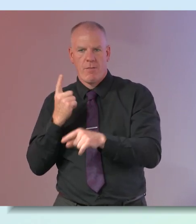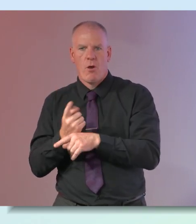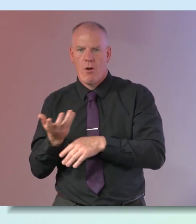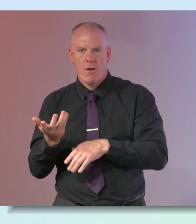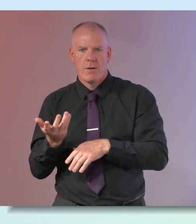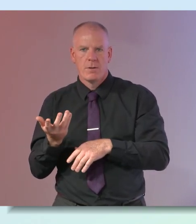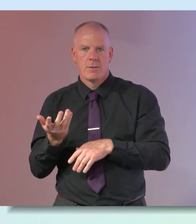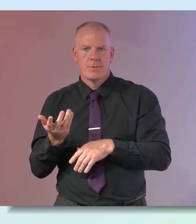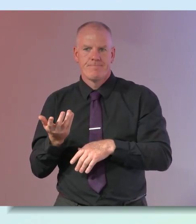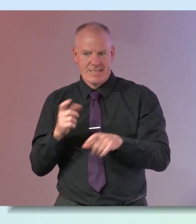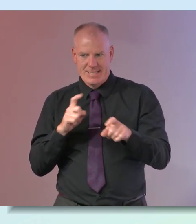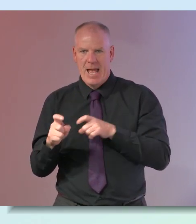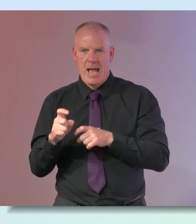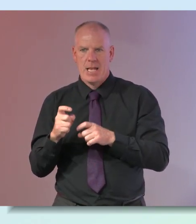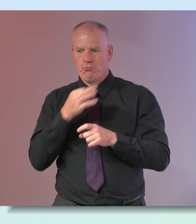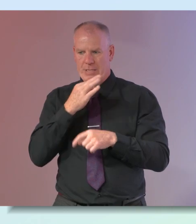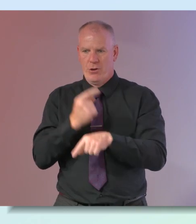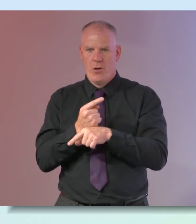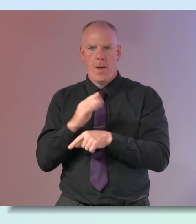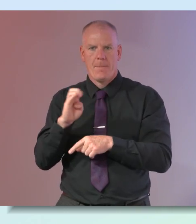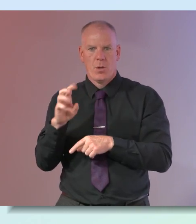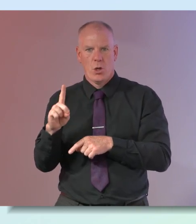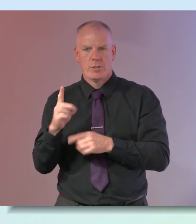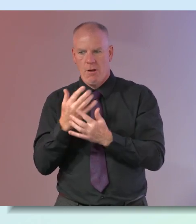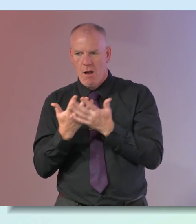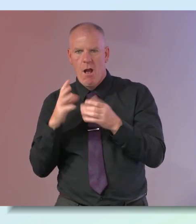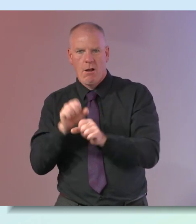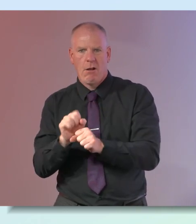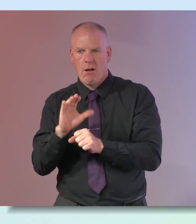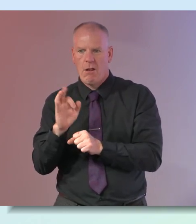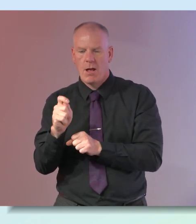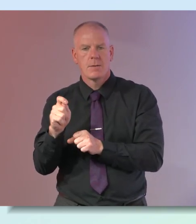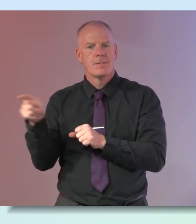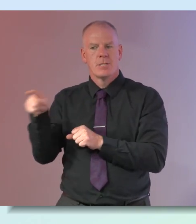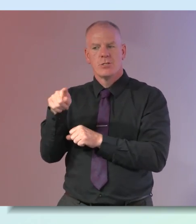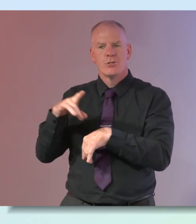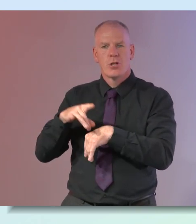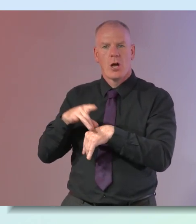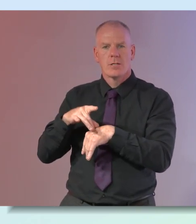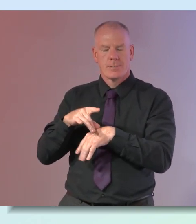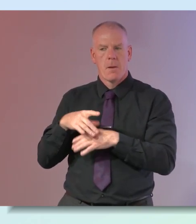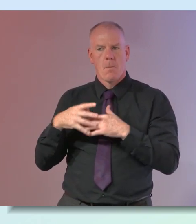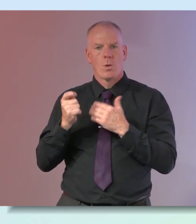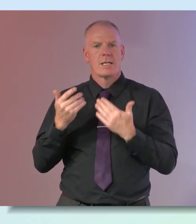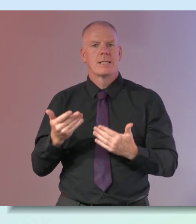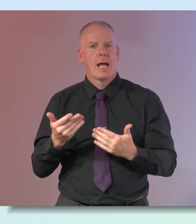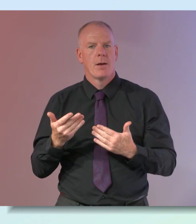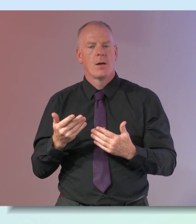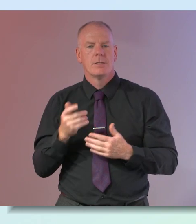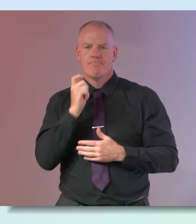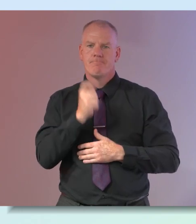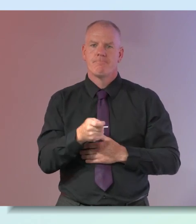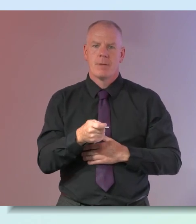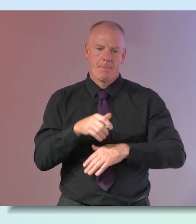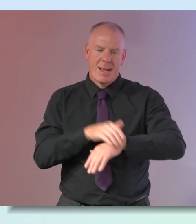and so very very significantly doctors have migrated predominantly to prescribing